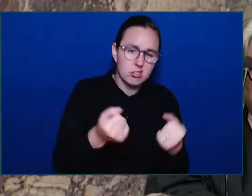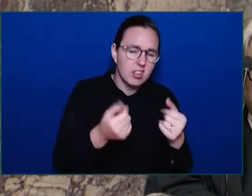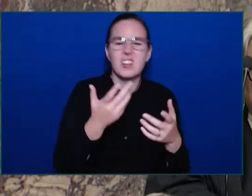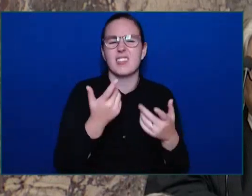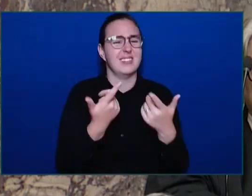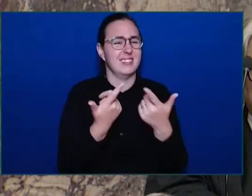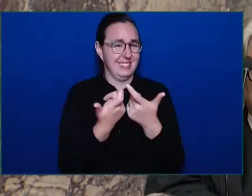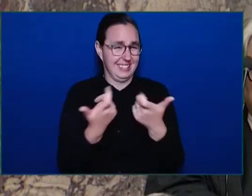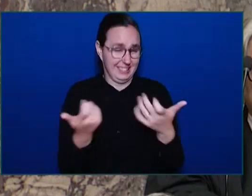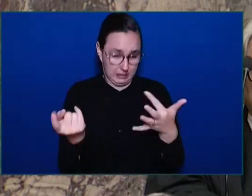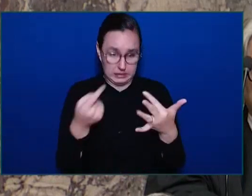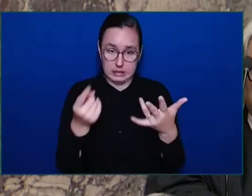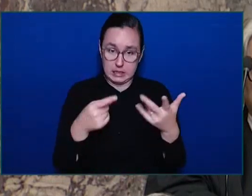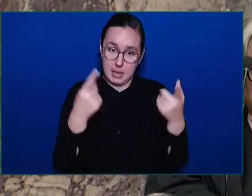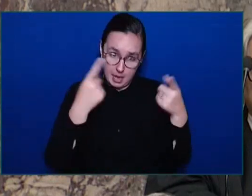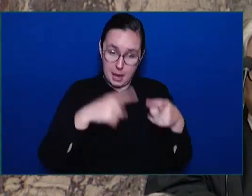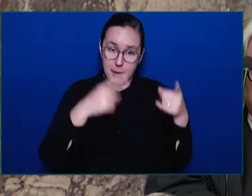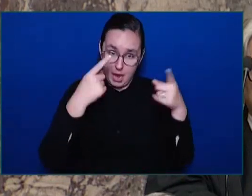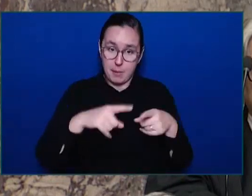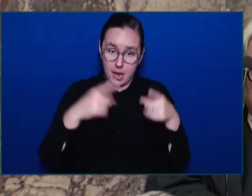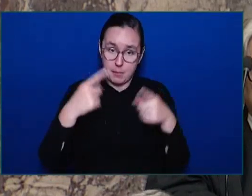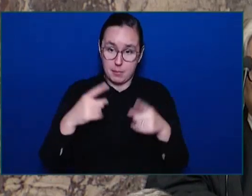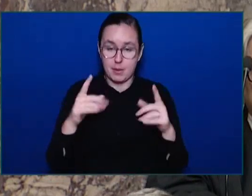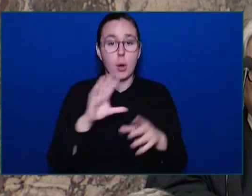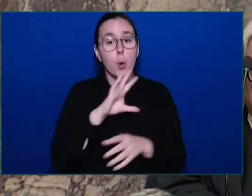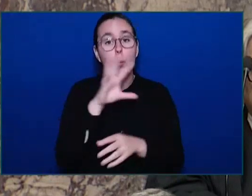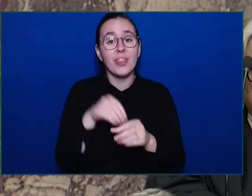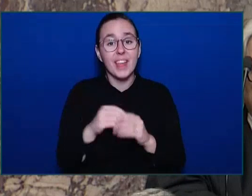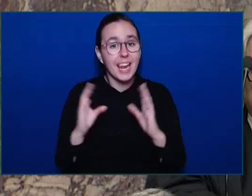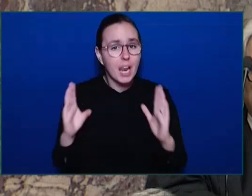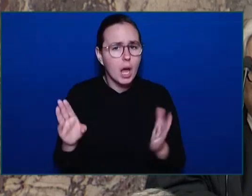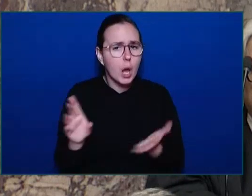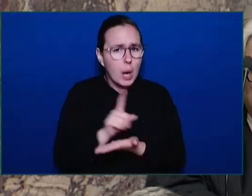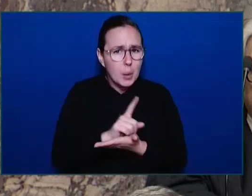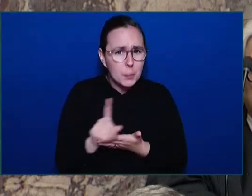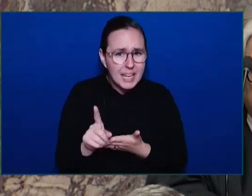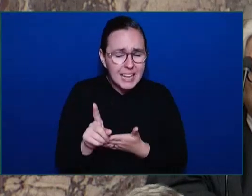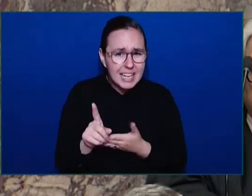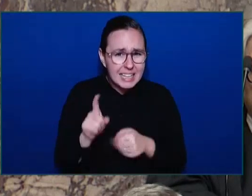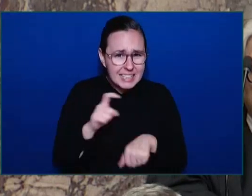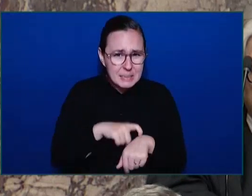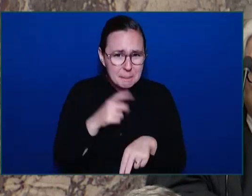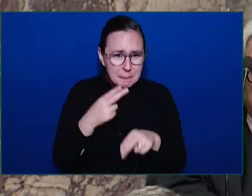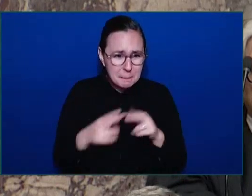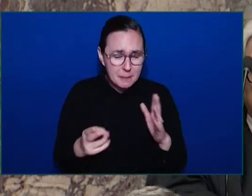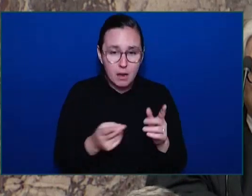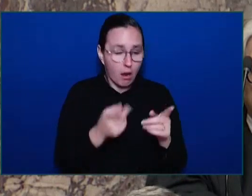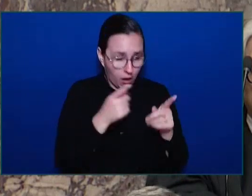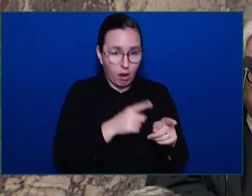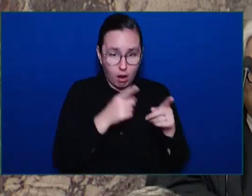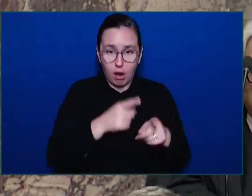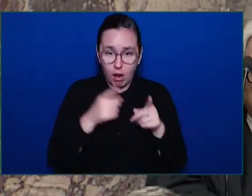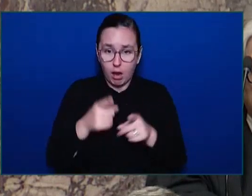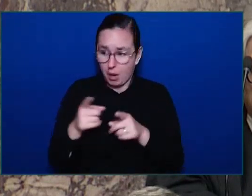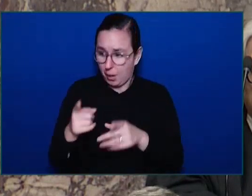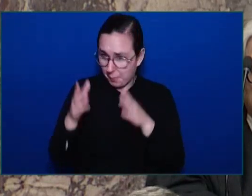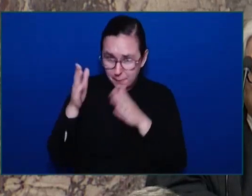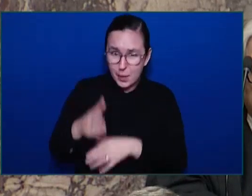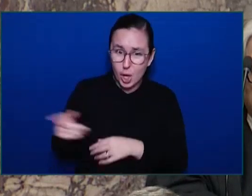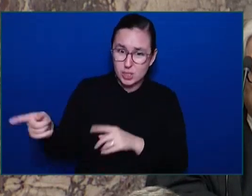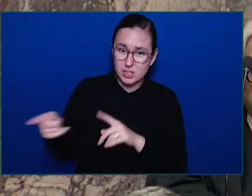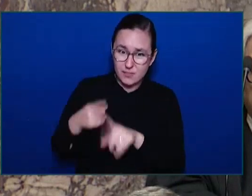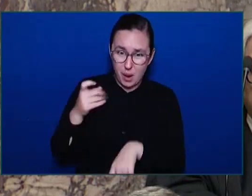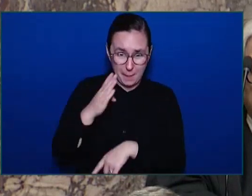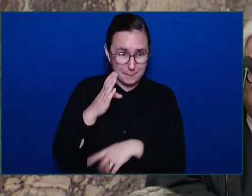End quote. A British Columbian citizen is saying this. It's not us. It's not the opposition. My